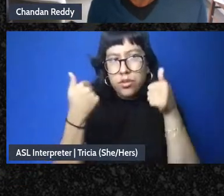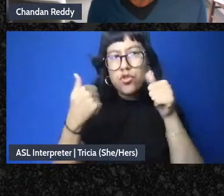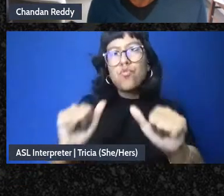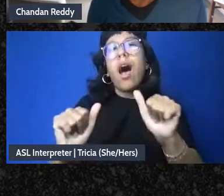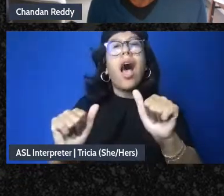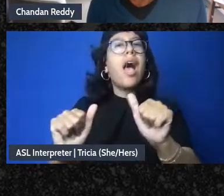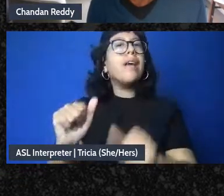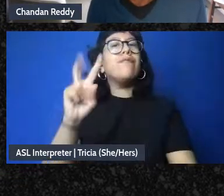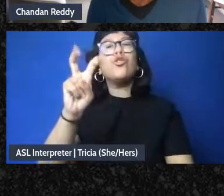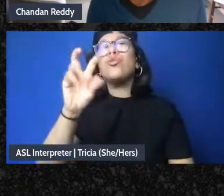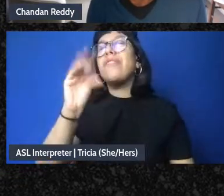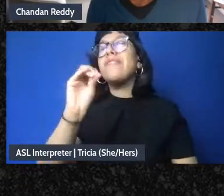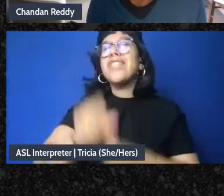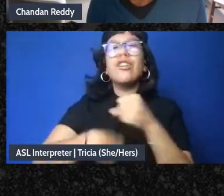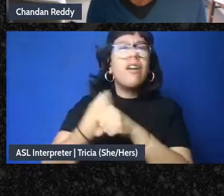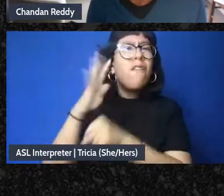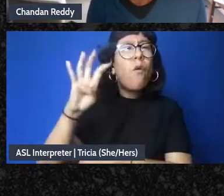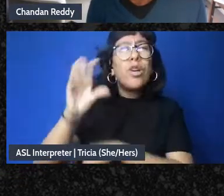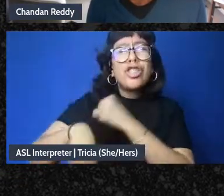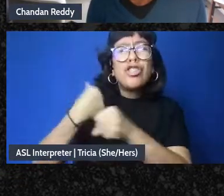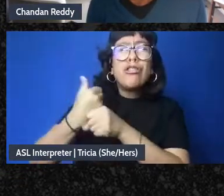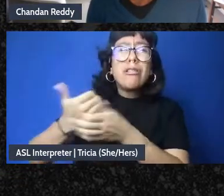years for 400 years for so long